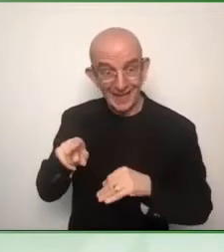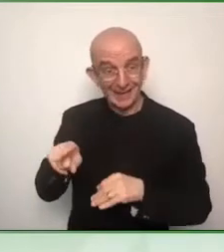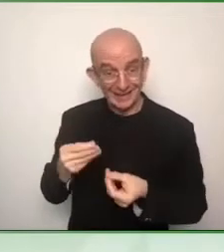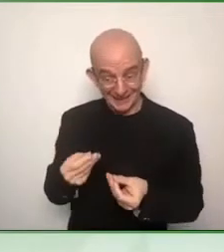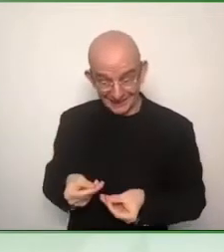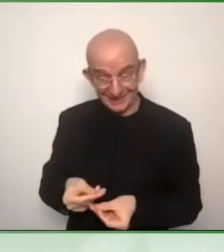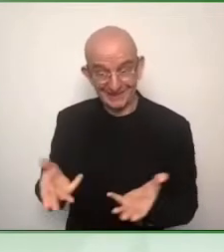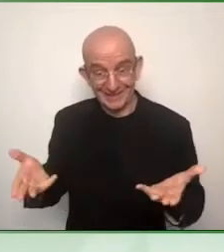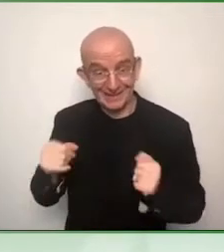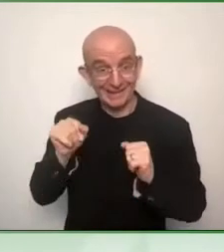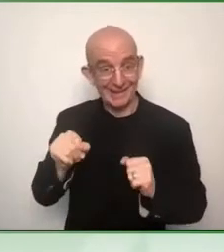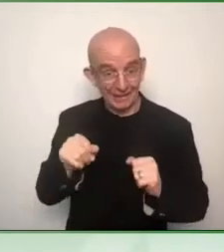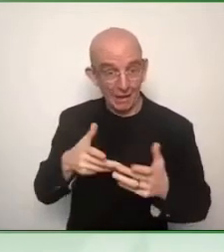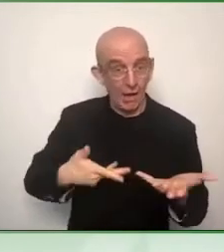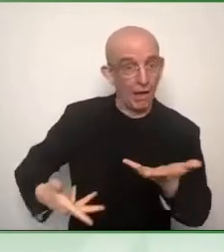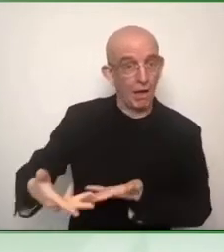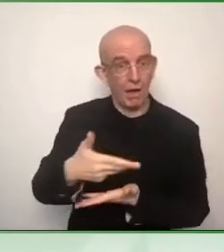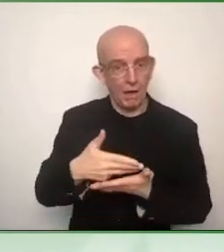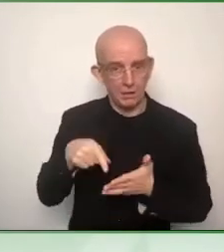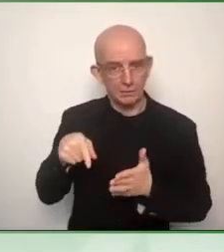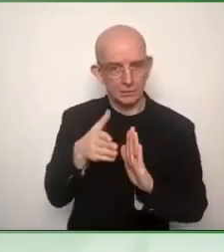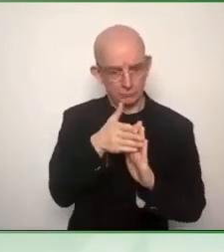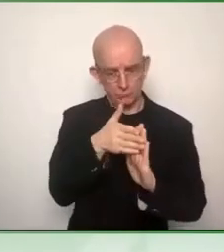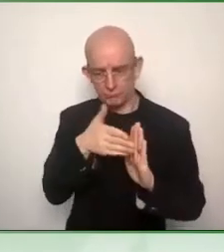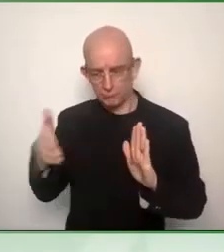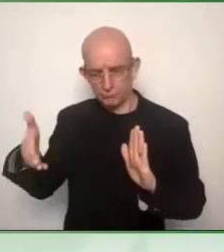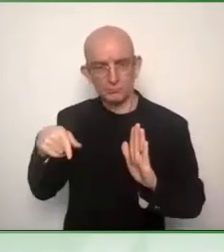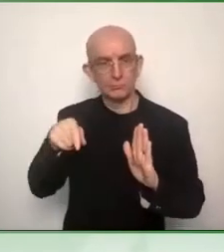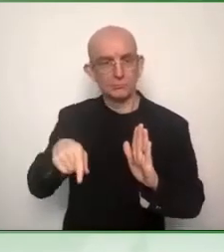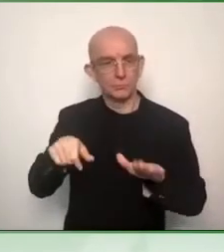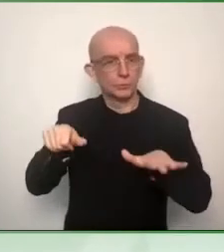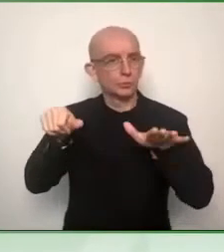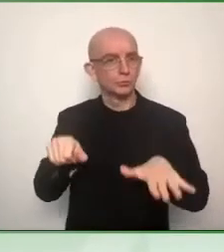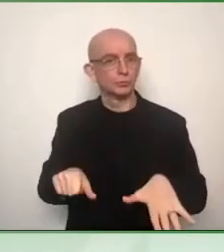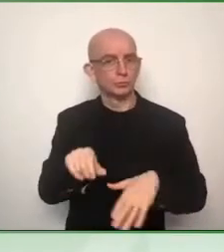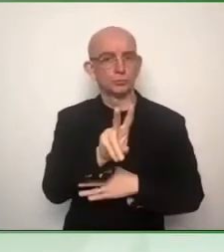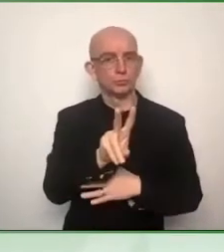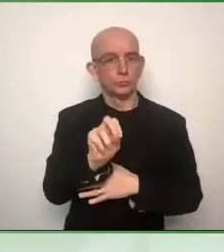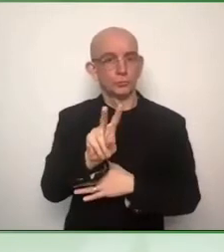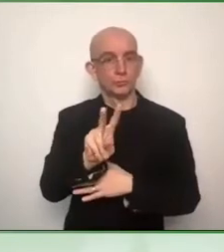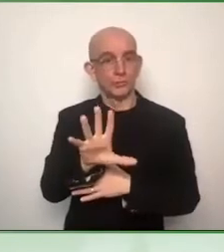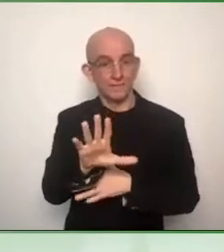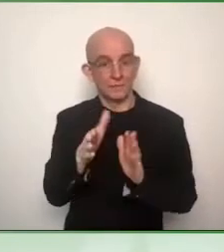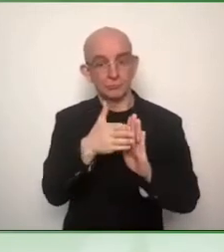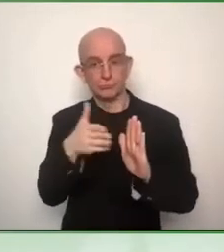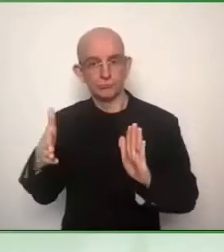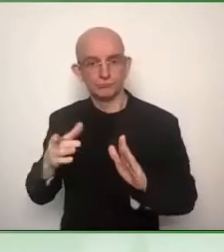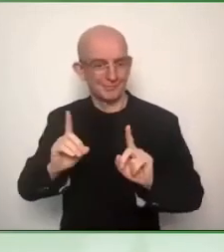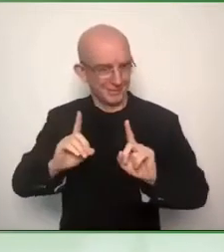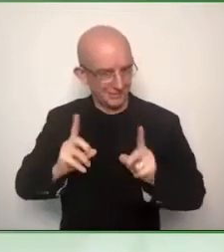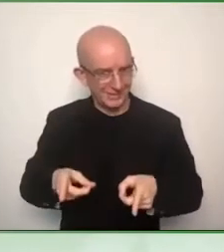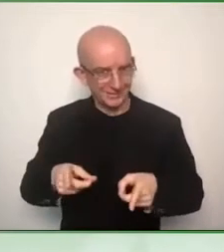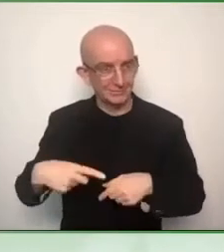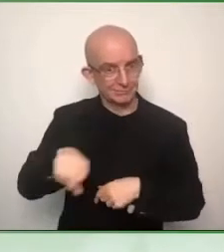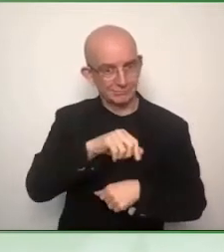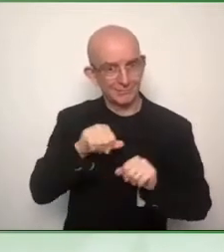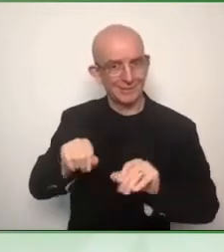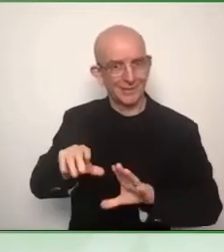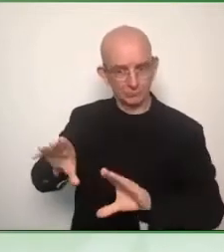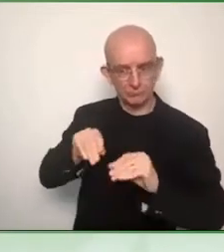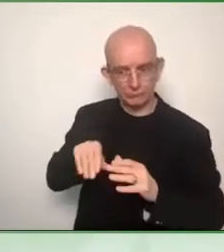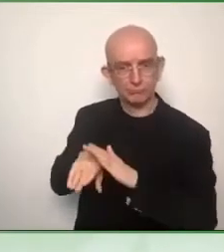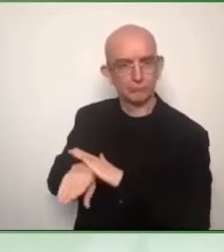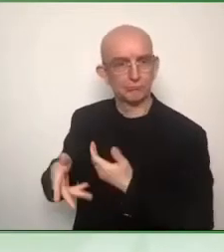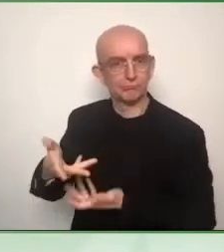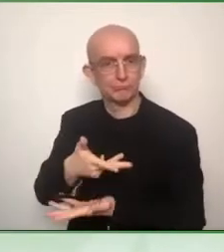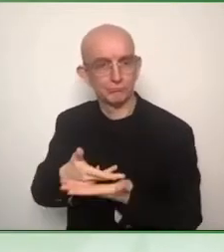thing that the Act does is to link the accessibility requirements that